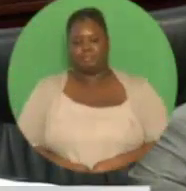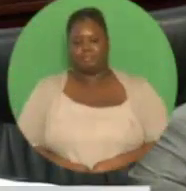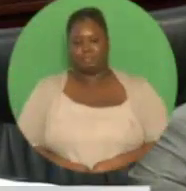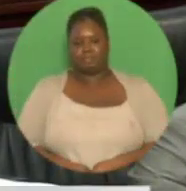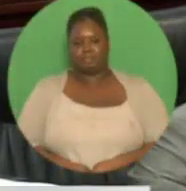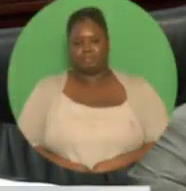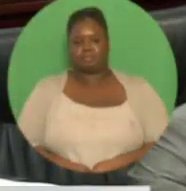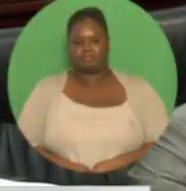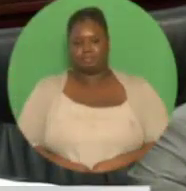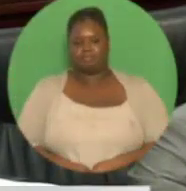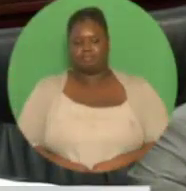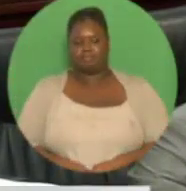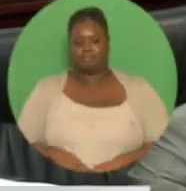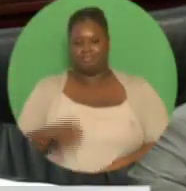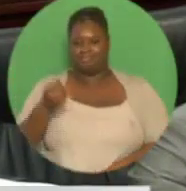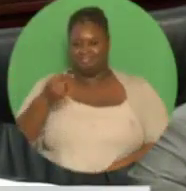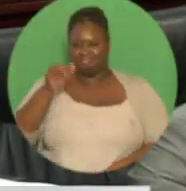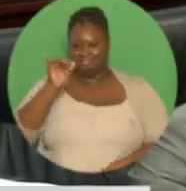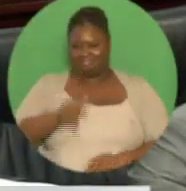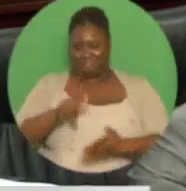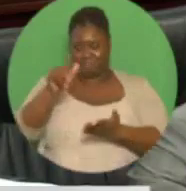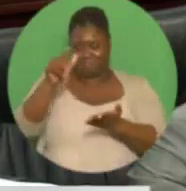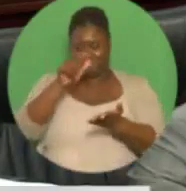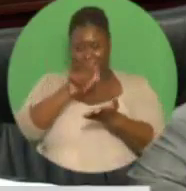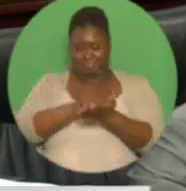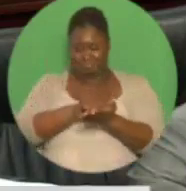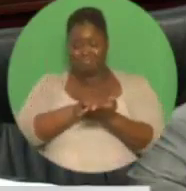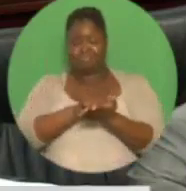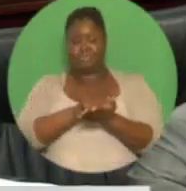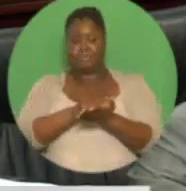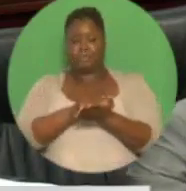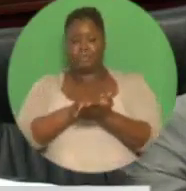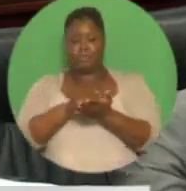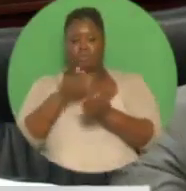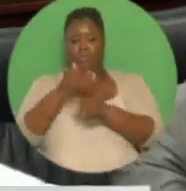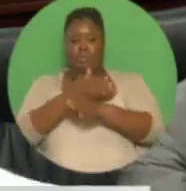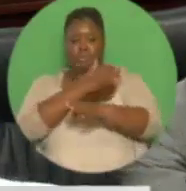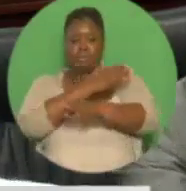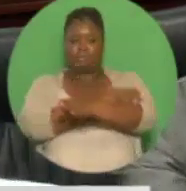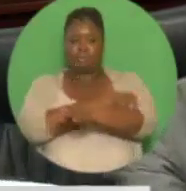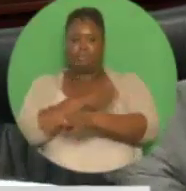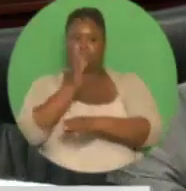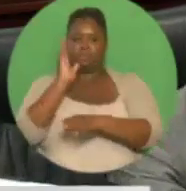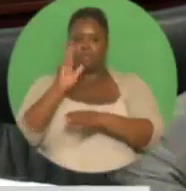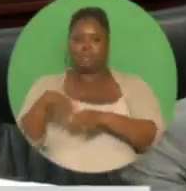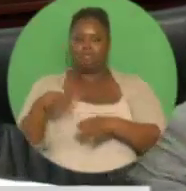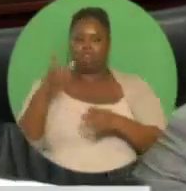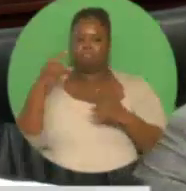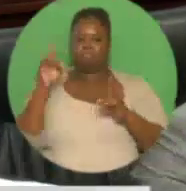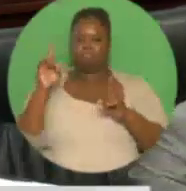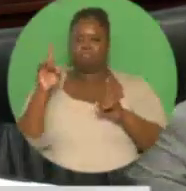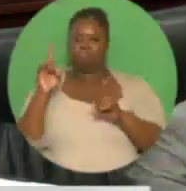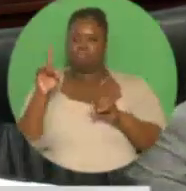tremendous benefits for the Tobago economy. The project is expected to be completed by the end of 2020.